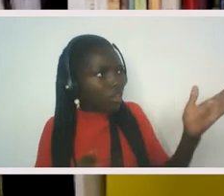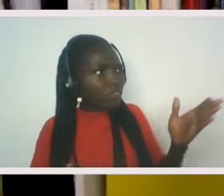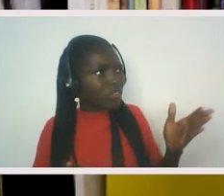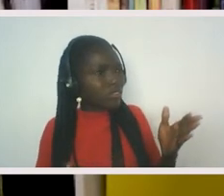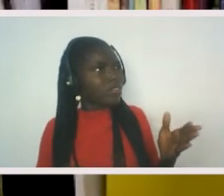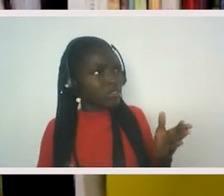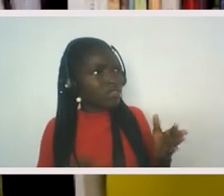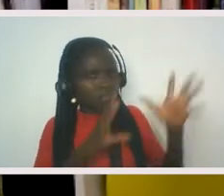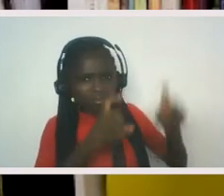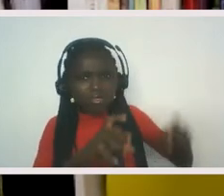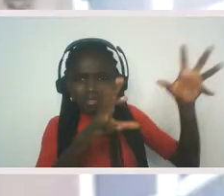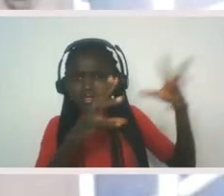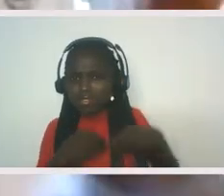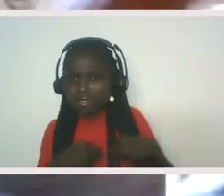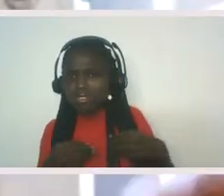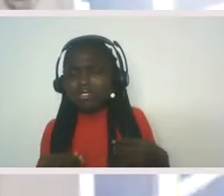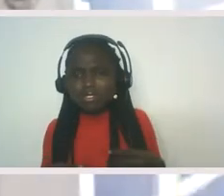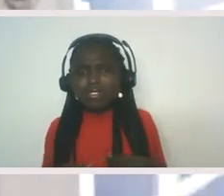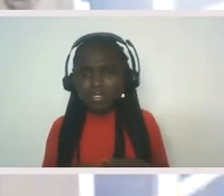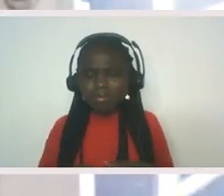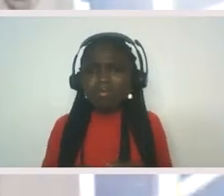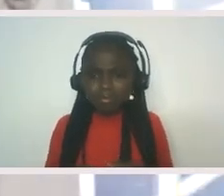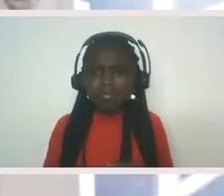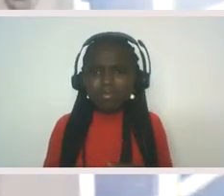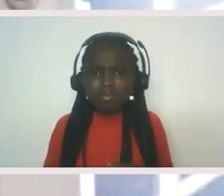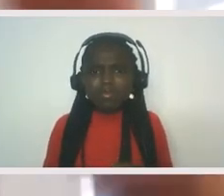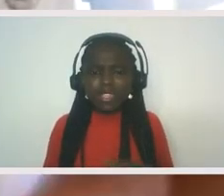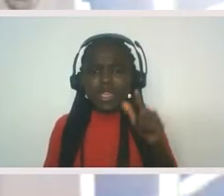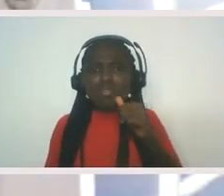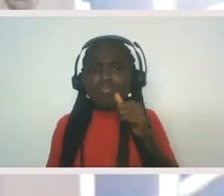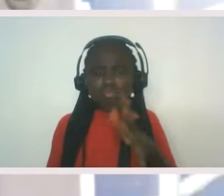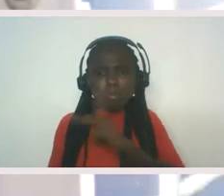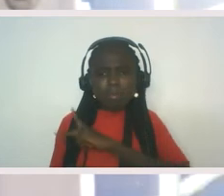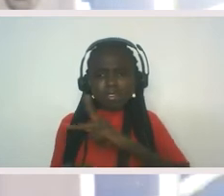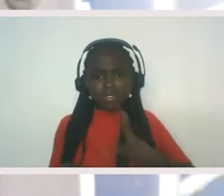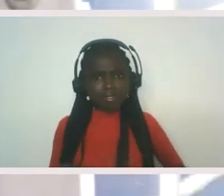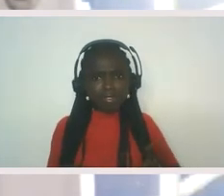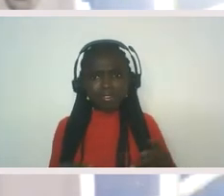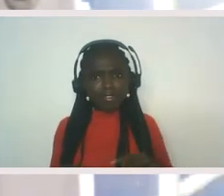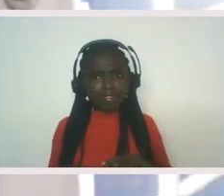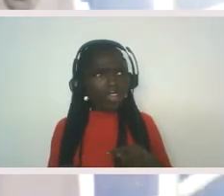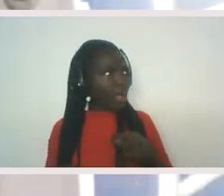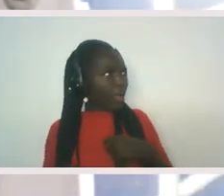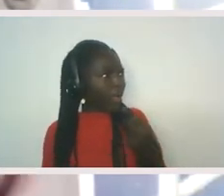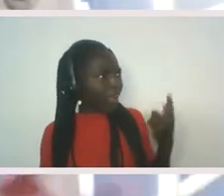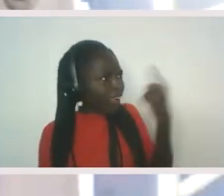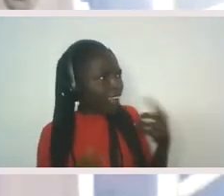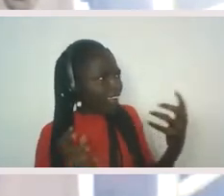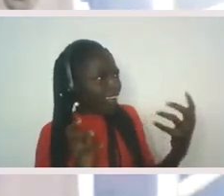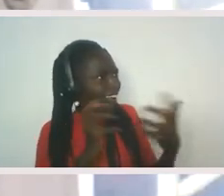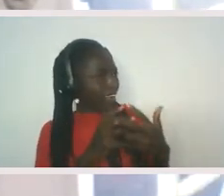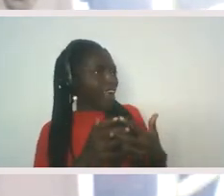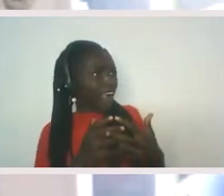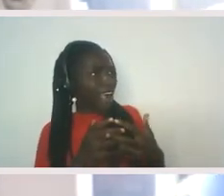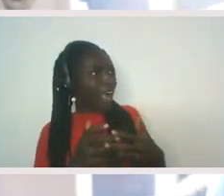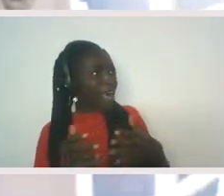from woman King, you know, for me, a woman King to be able to go like, I look like her on the right. Did I